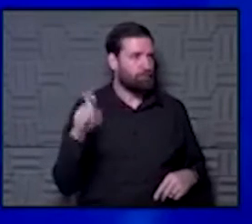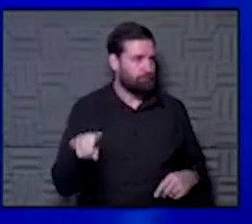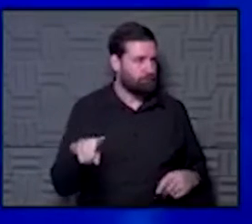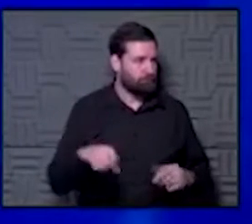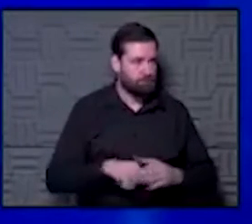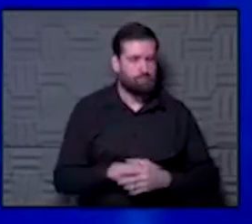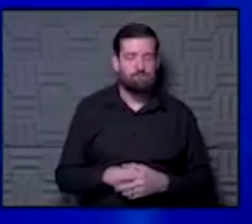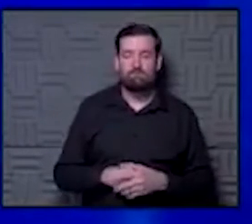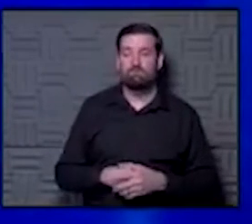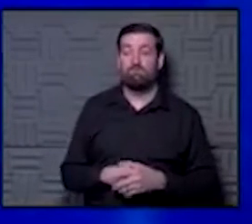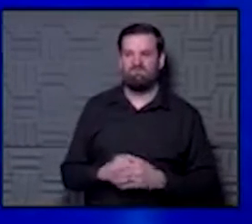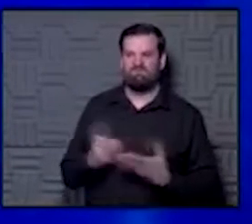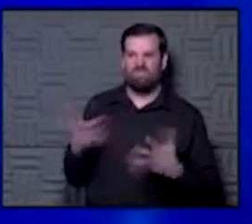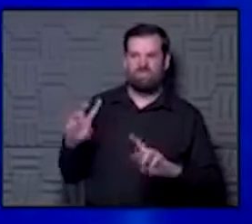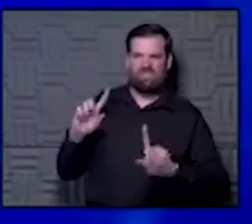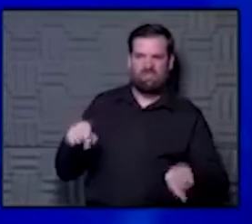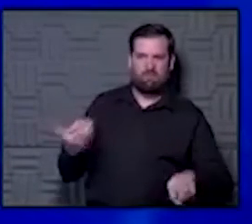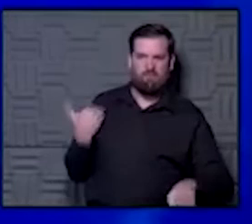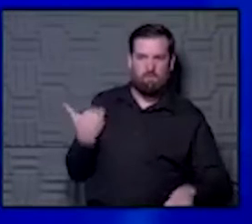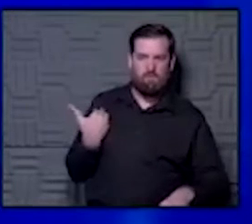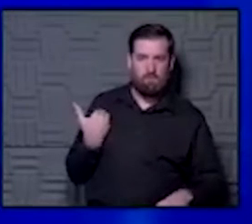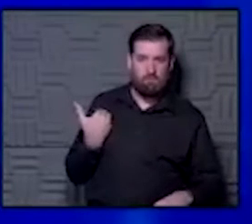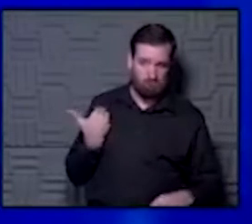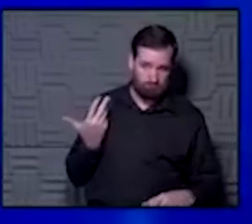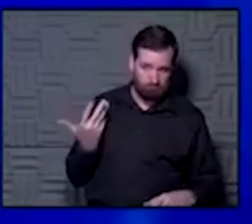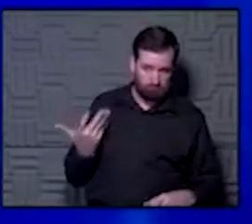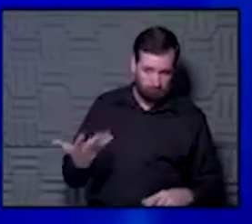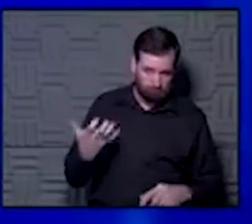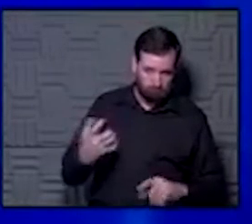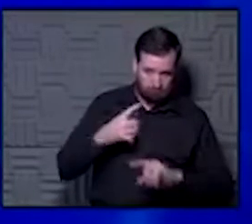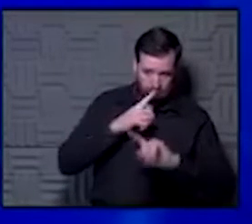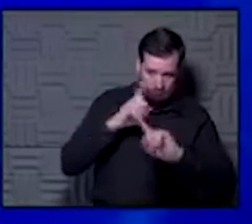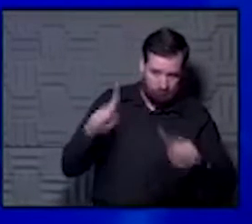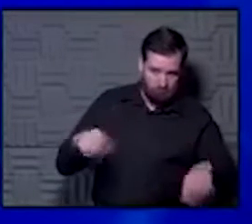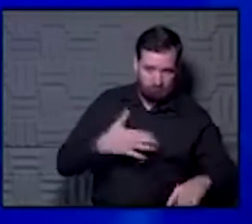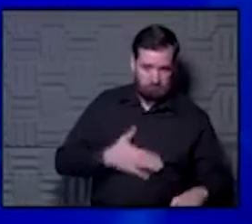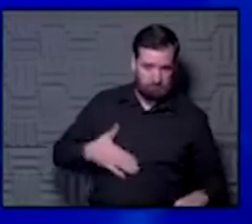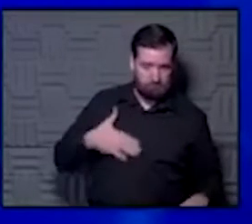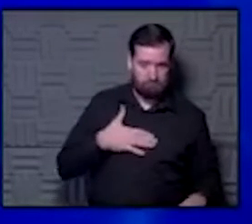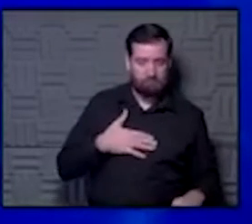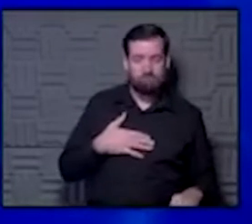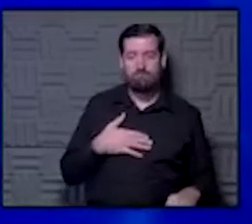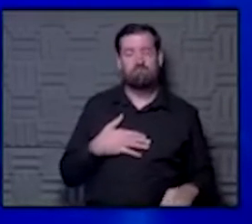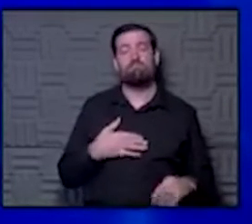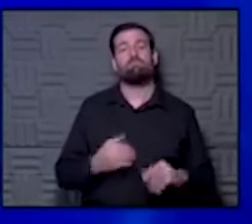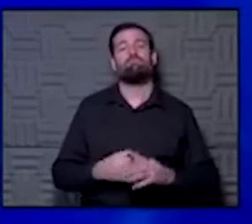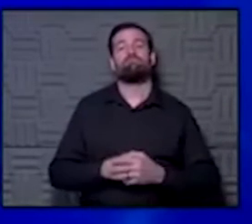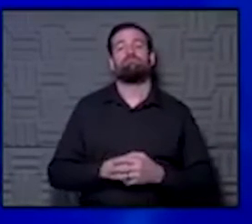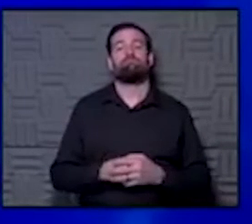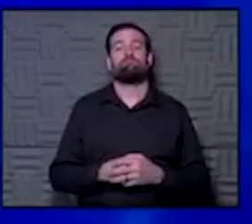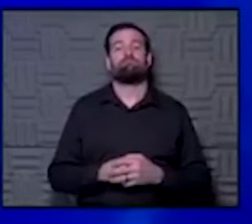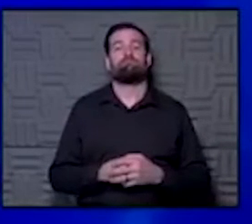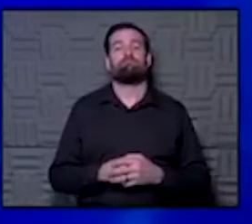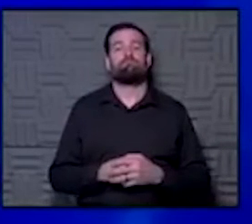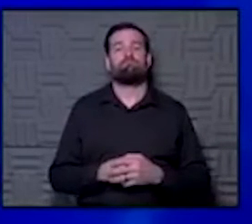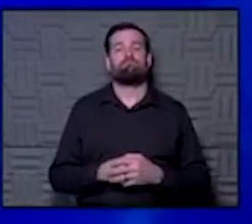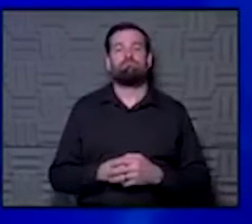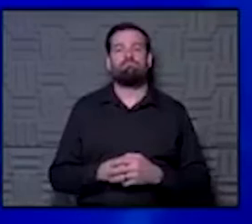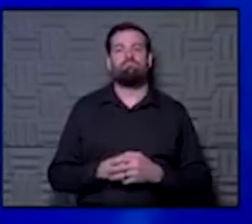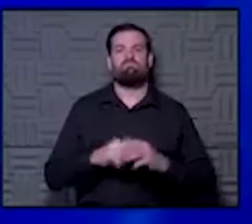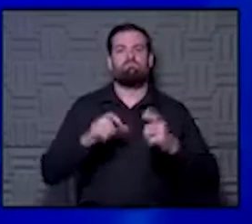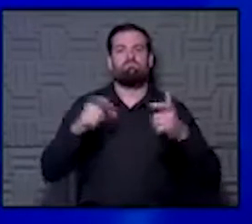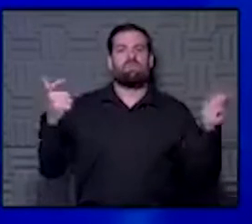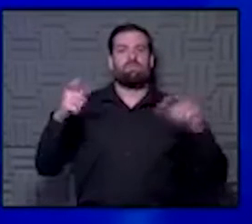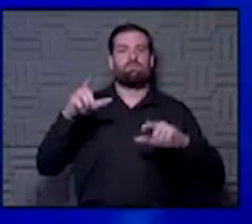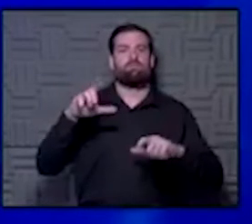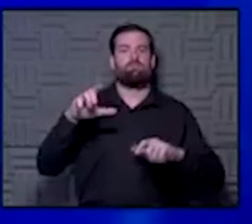They've asked it before, but they want to know if you would please answer again. And the question is, there's a lot of these chain, big chain